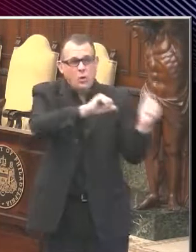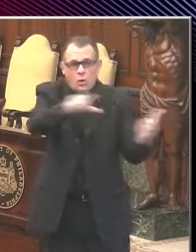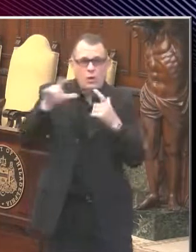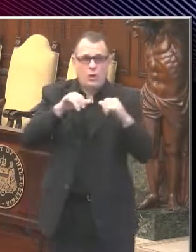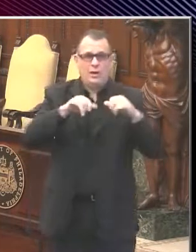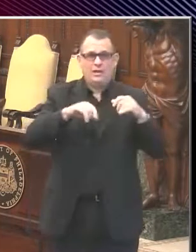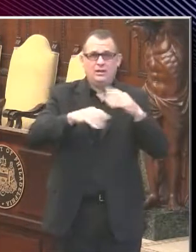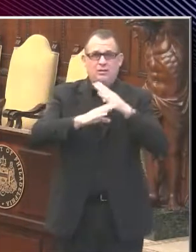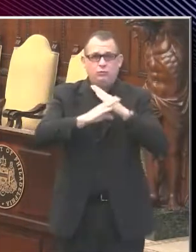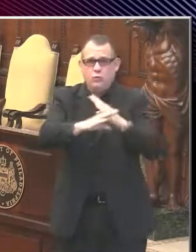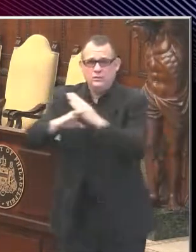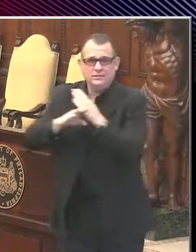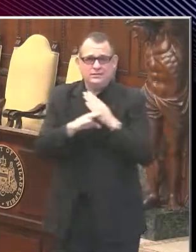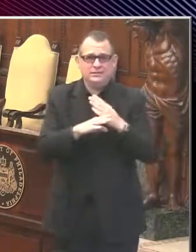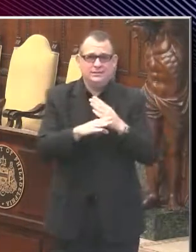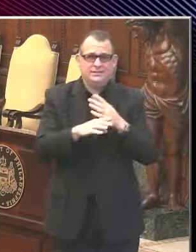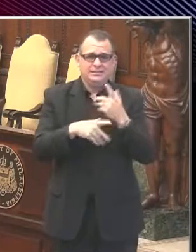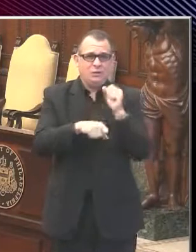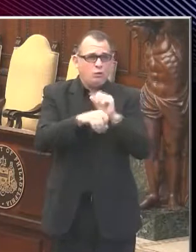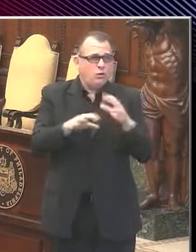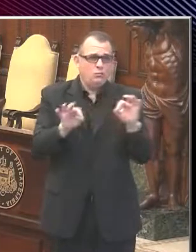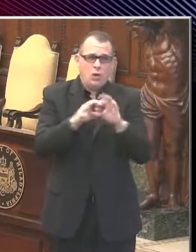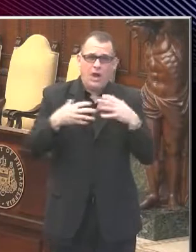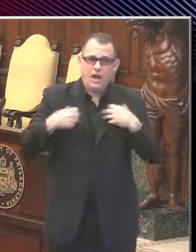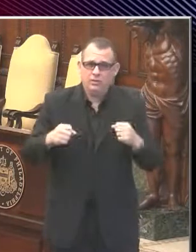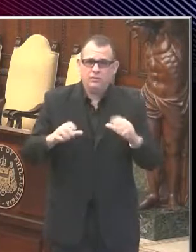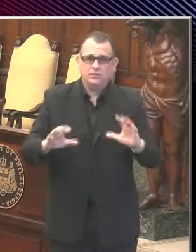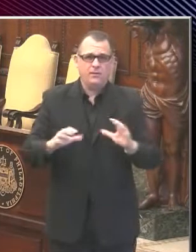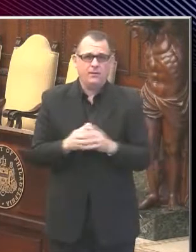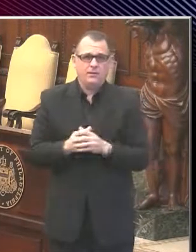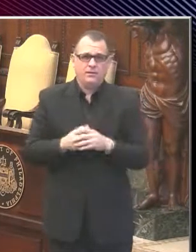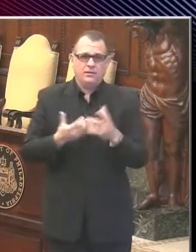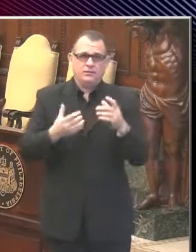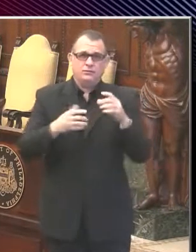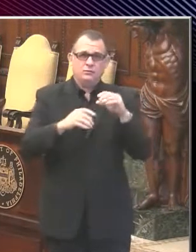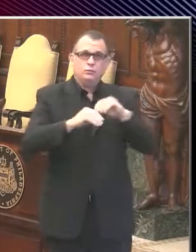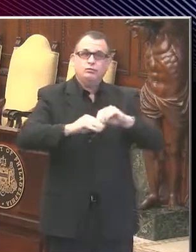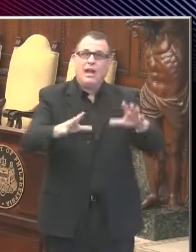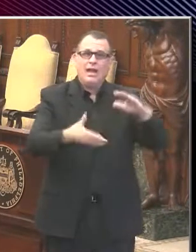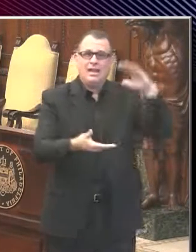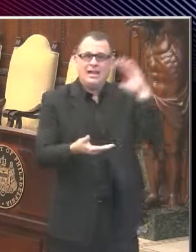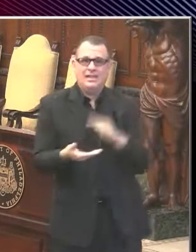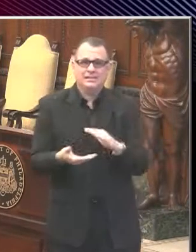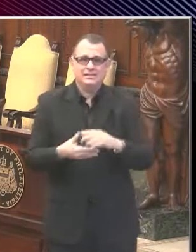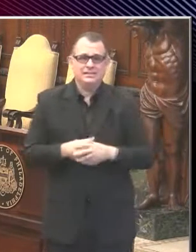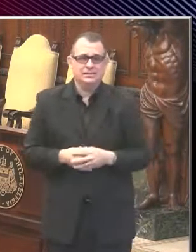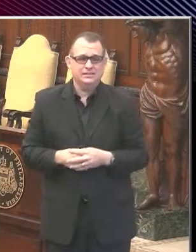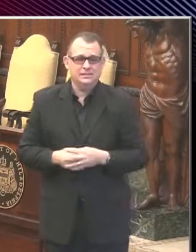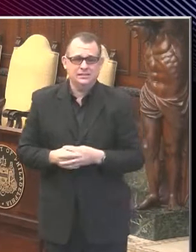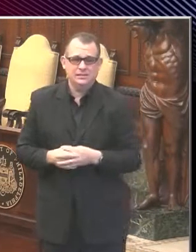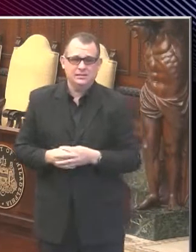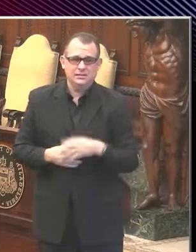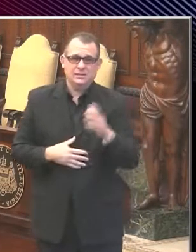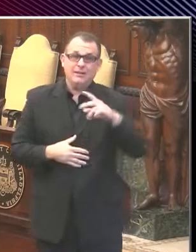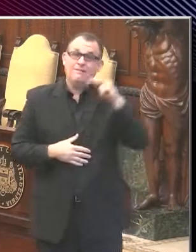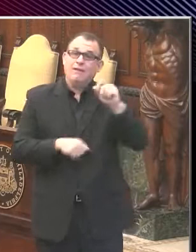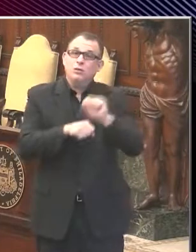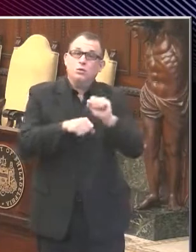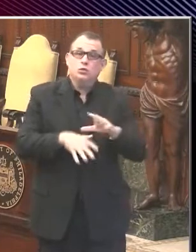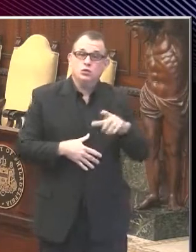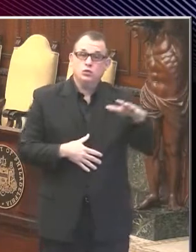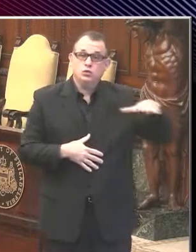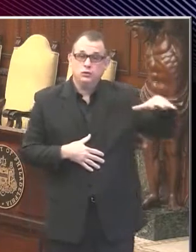workers healthy in order to help reduce the spread of coronavirus in Philadelphia. And Philadelphia workers deserve the ability to report potential